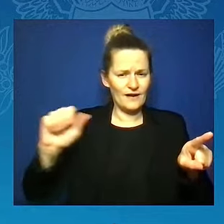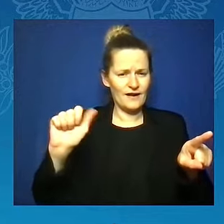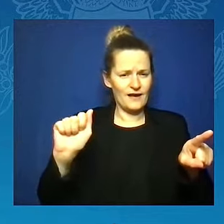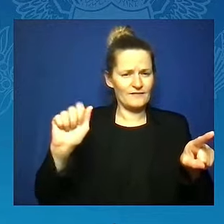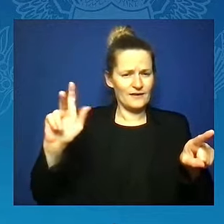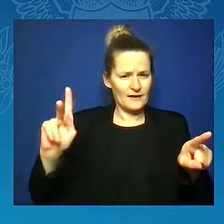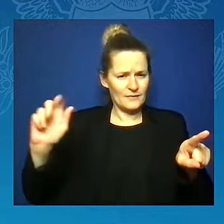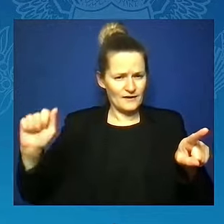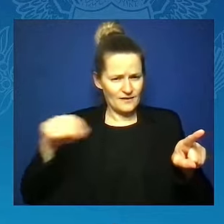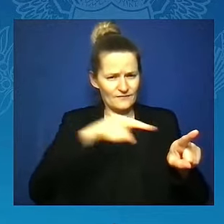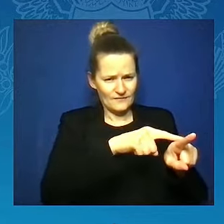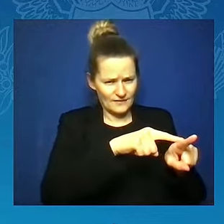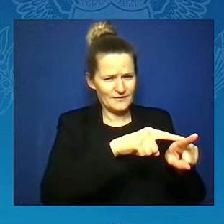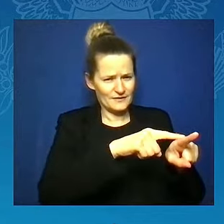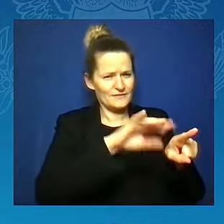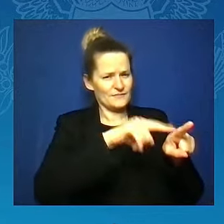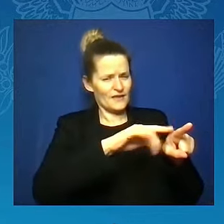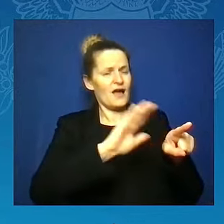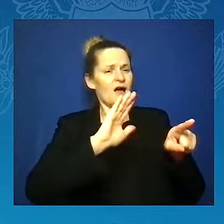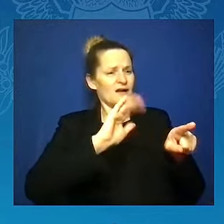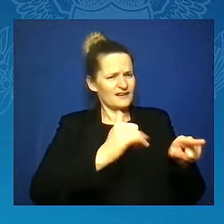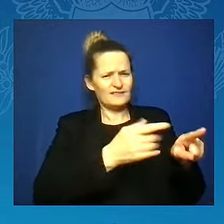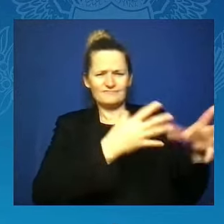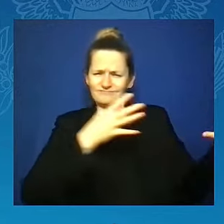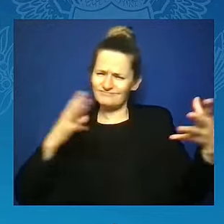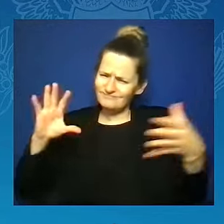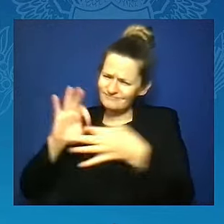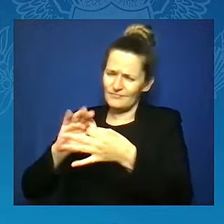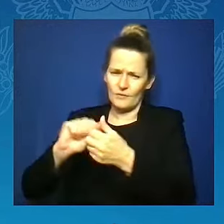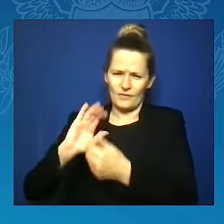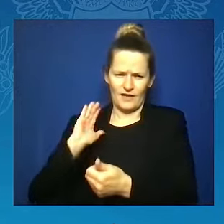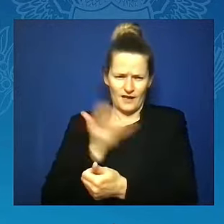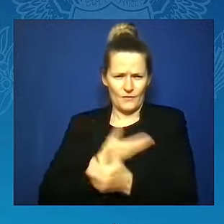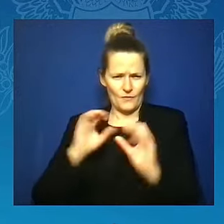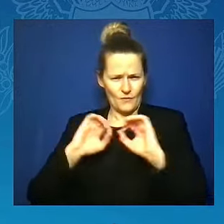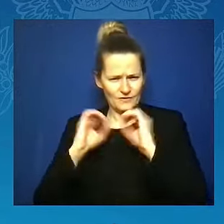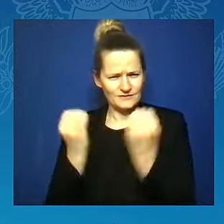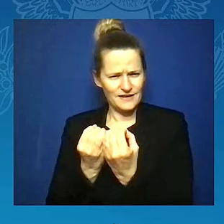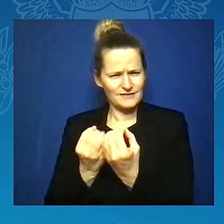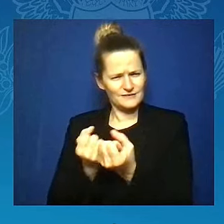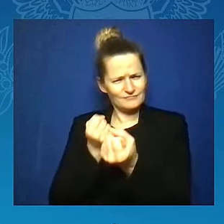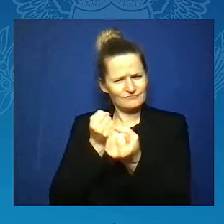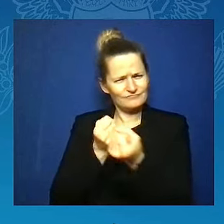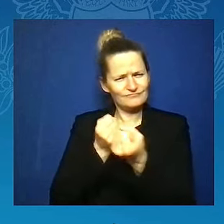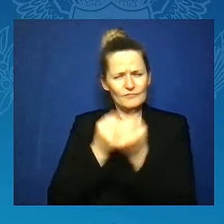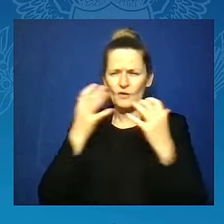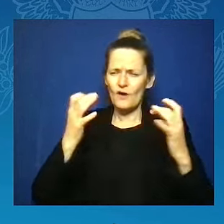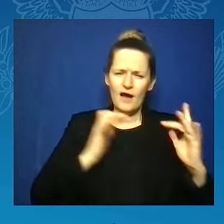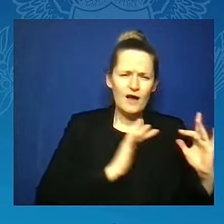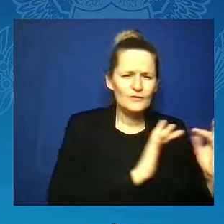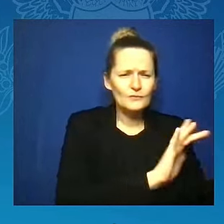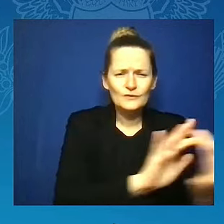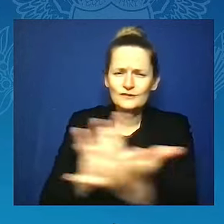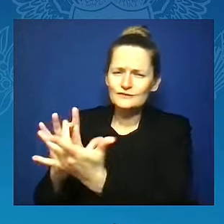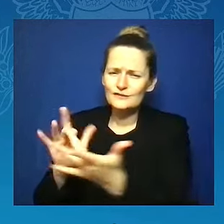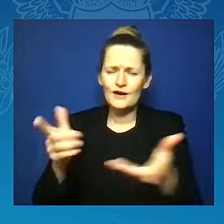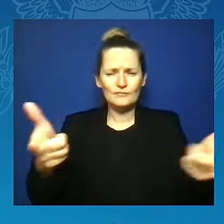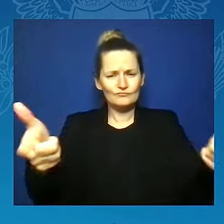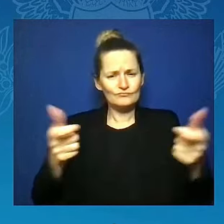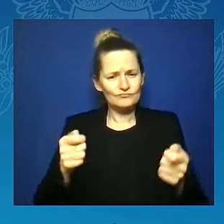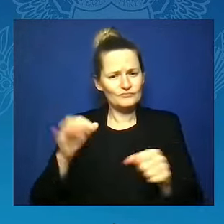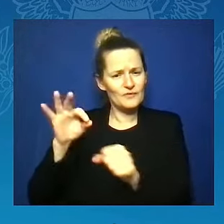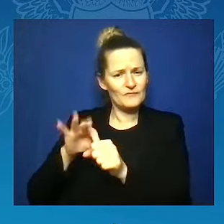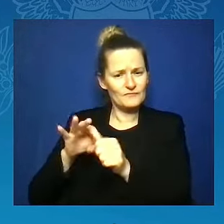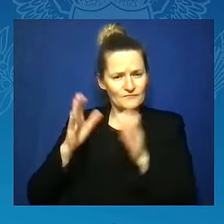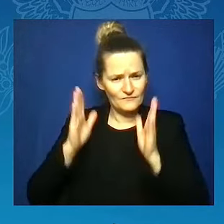unity with an unprecedented outreach for voter registration, education, and mobilization